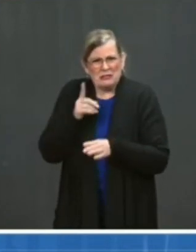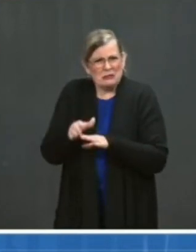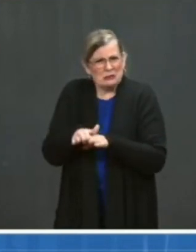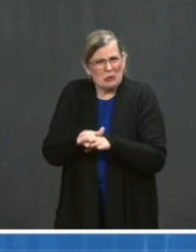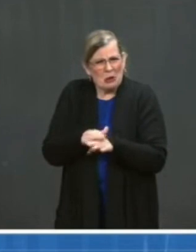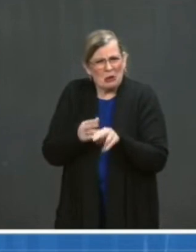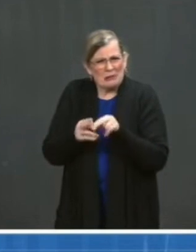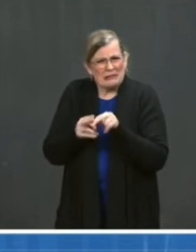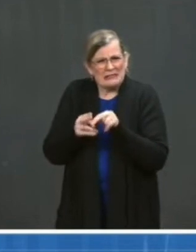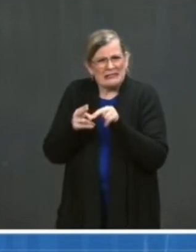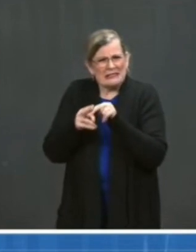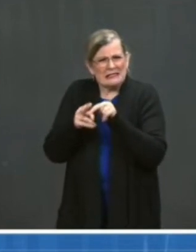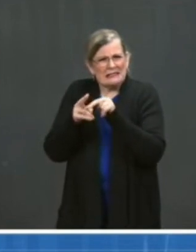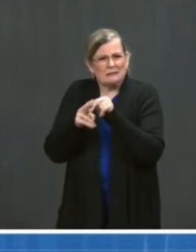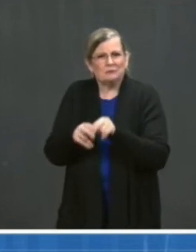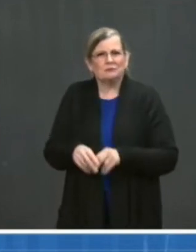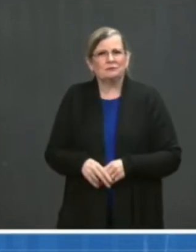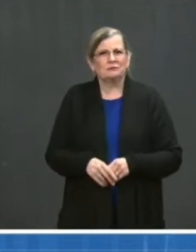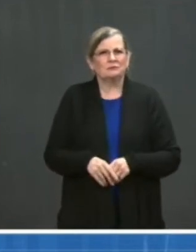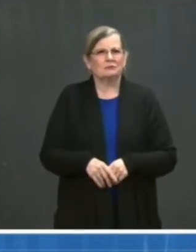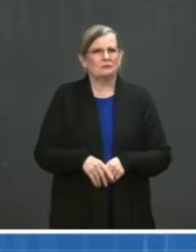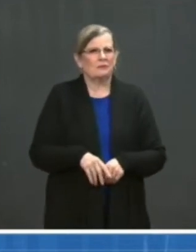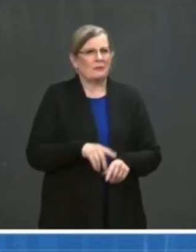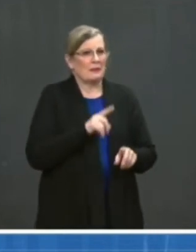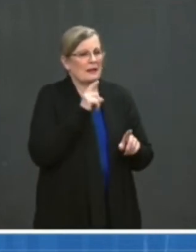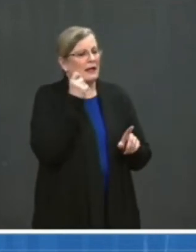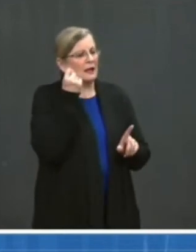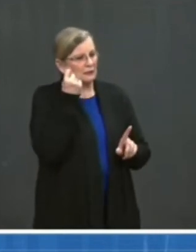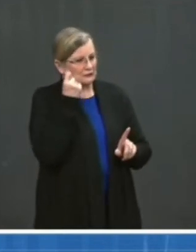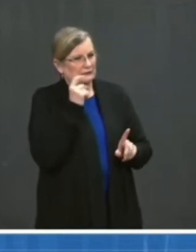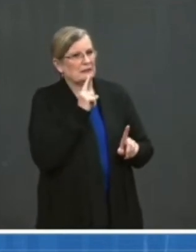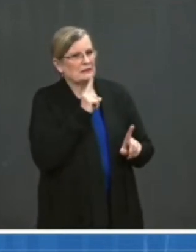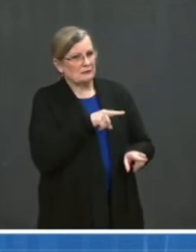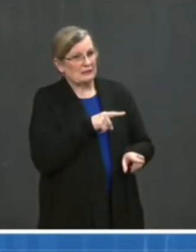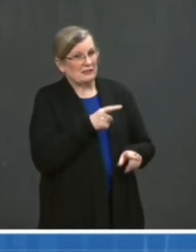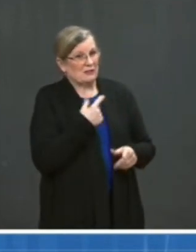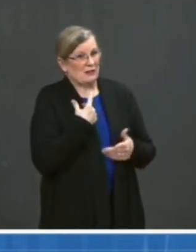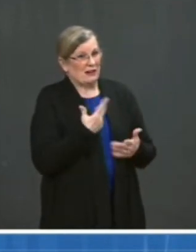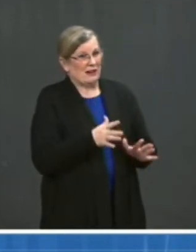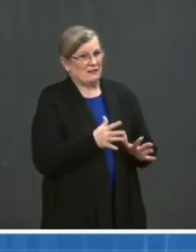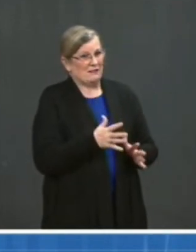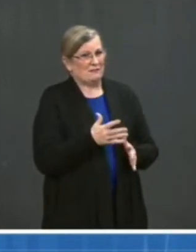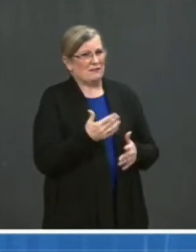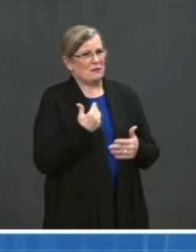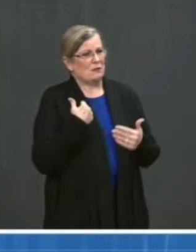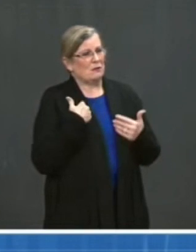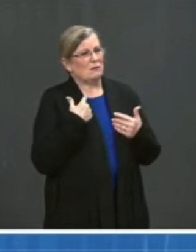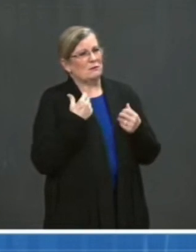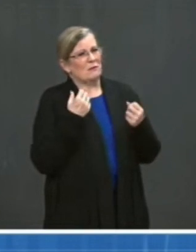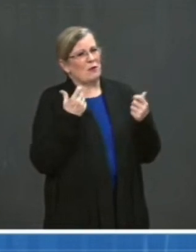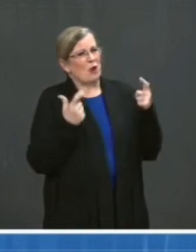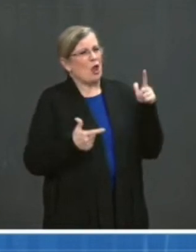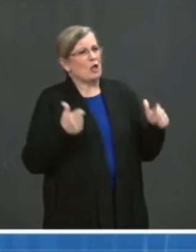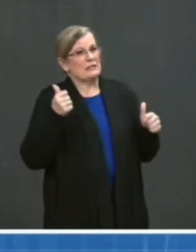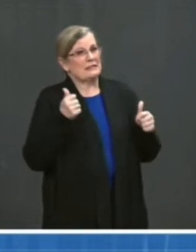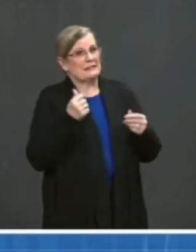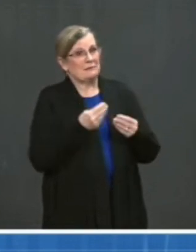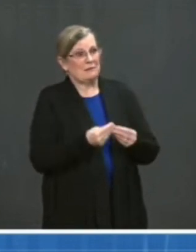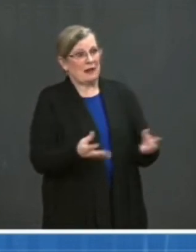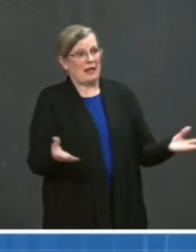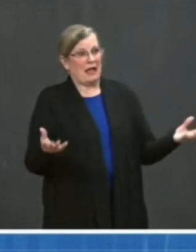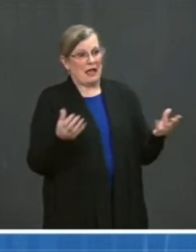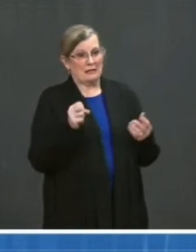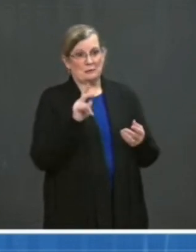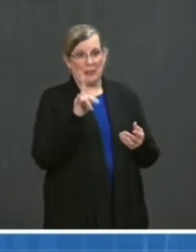was, as I mentioned, a record amount of supply. And that's a very good start. We need to work with states to ensure that they're administering